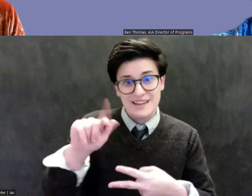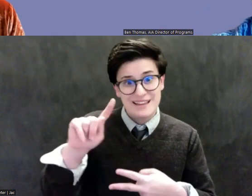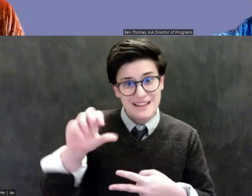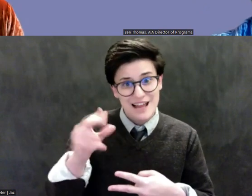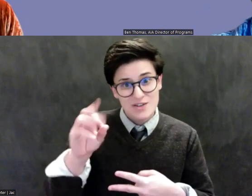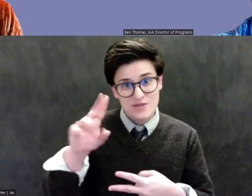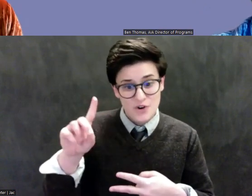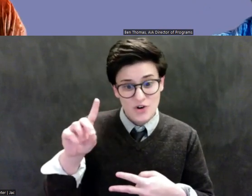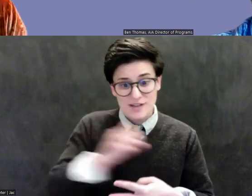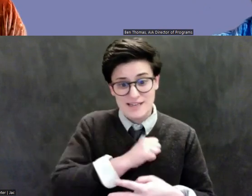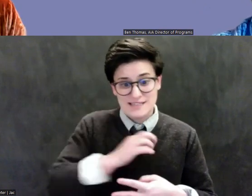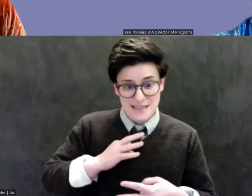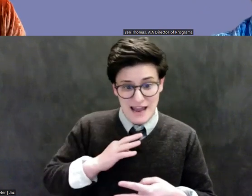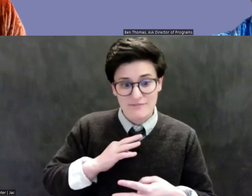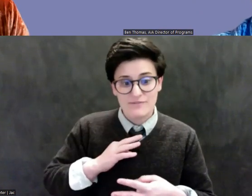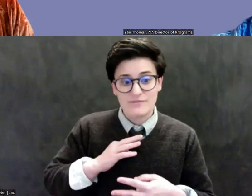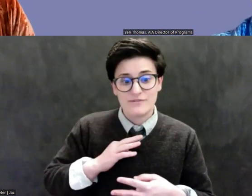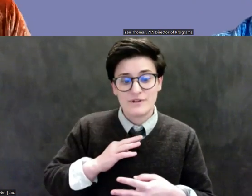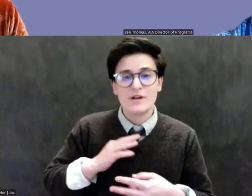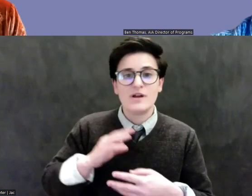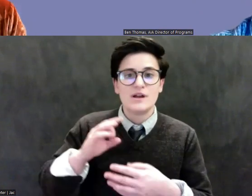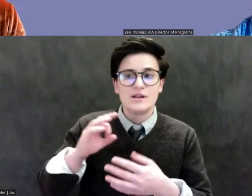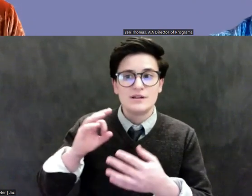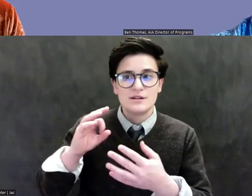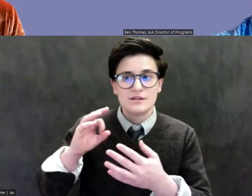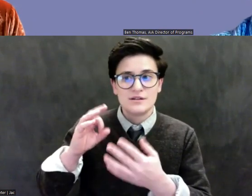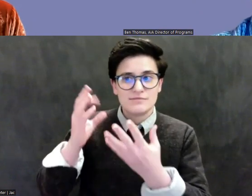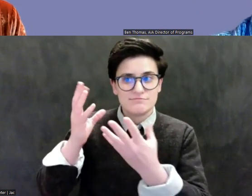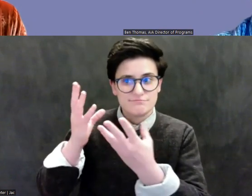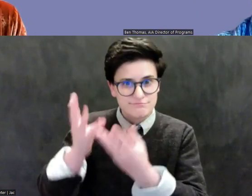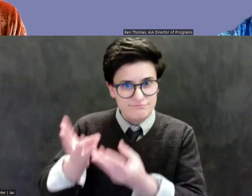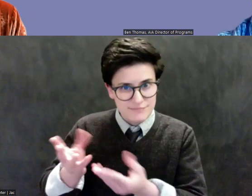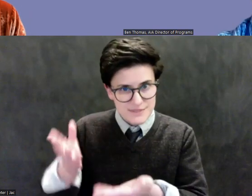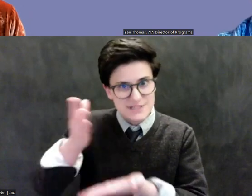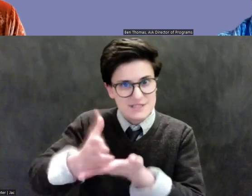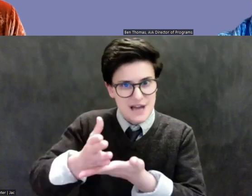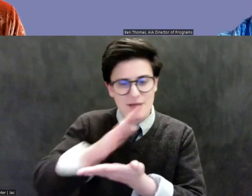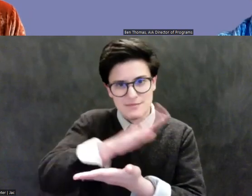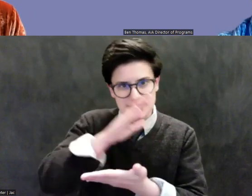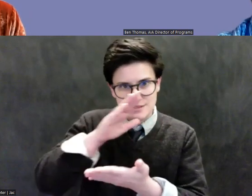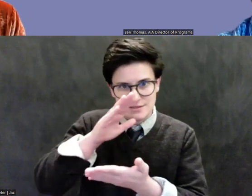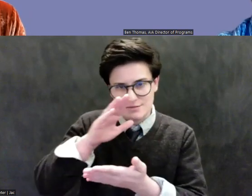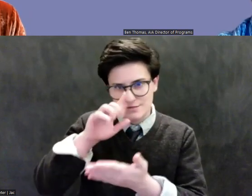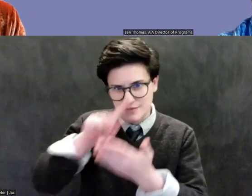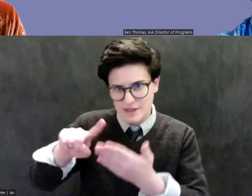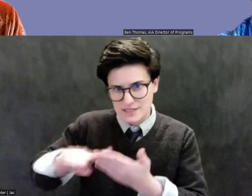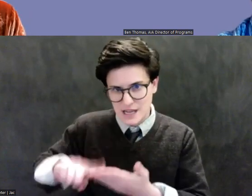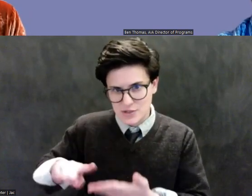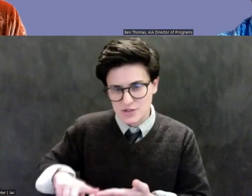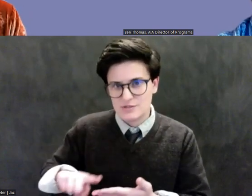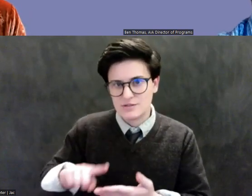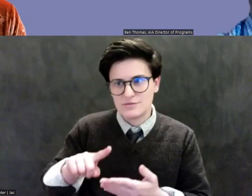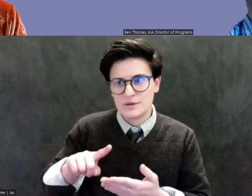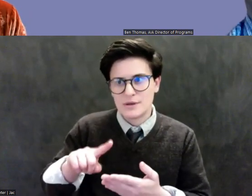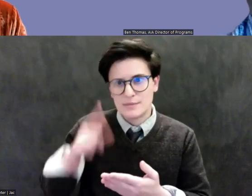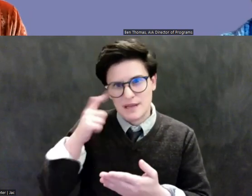criminal charges against him, but it did not magically change the status of his stolen property from stolen to legal,